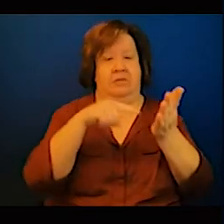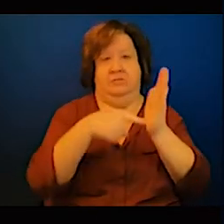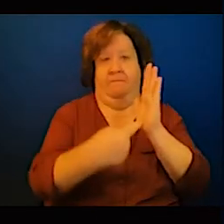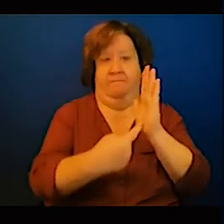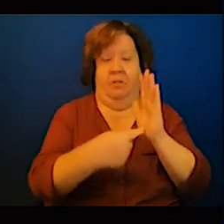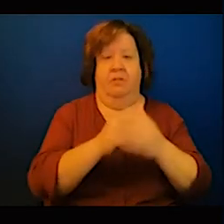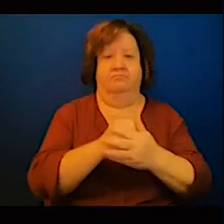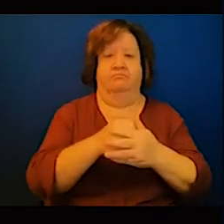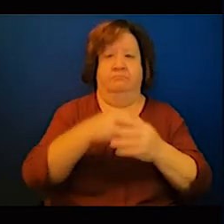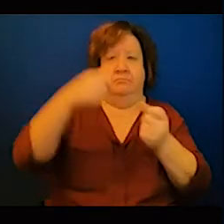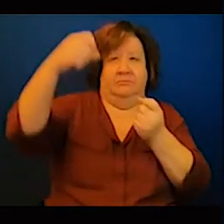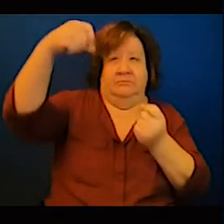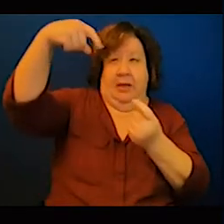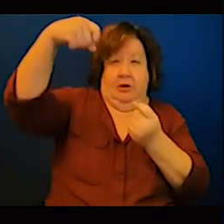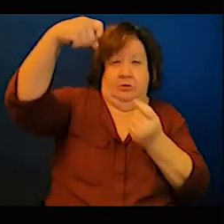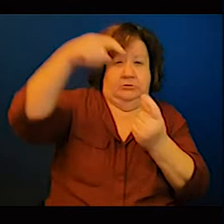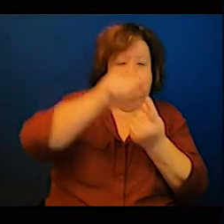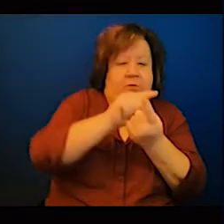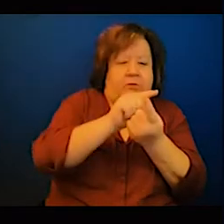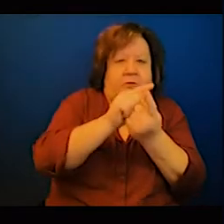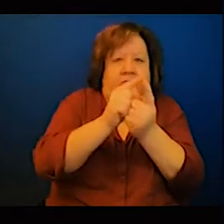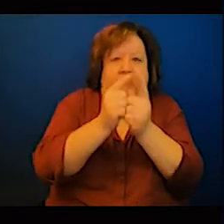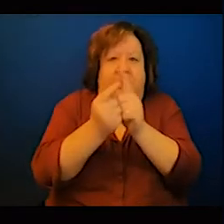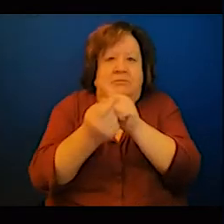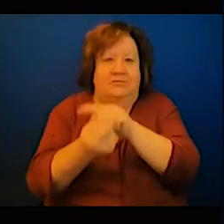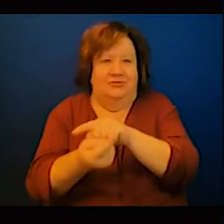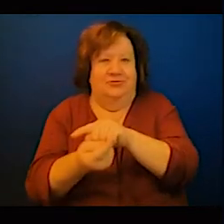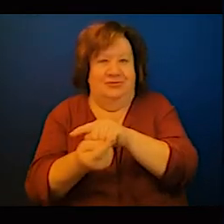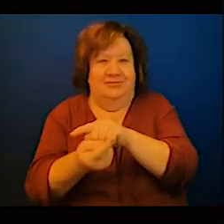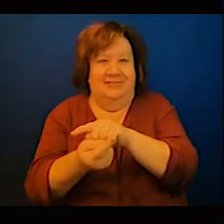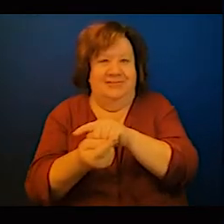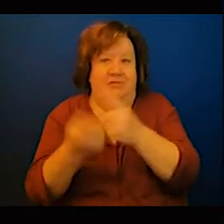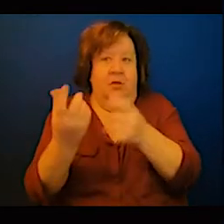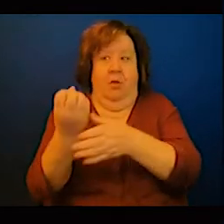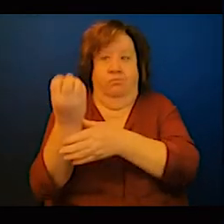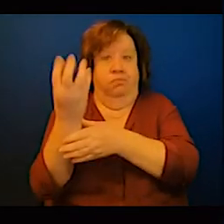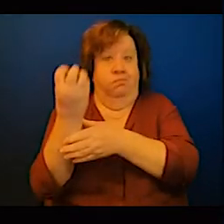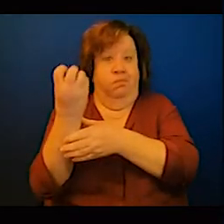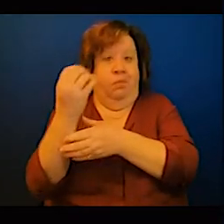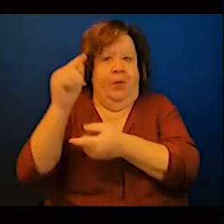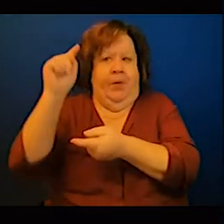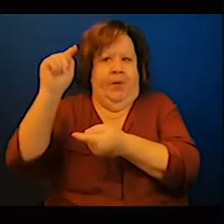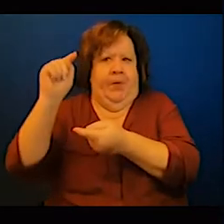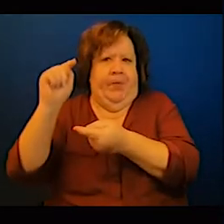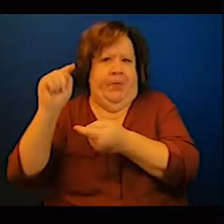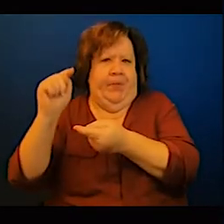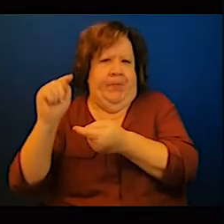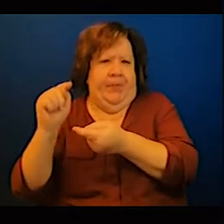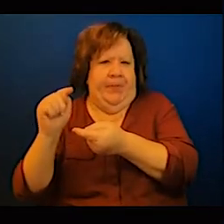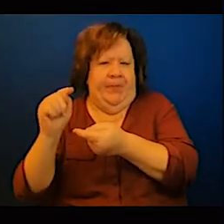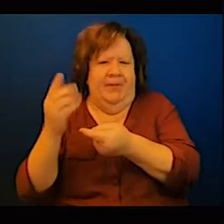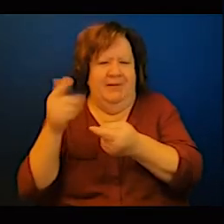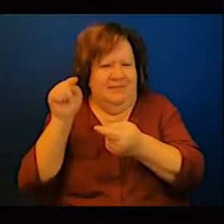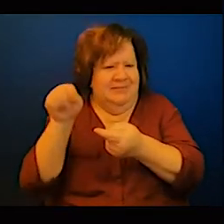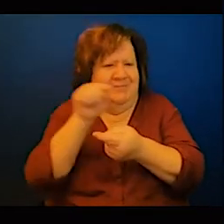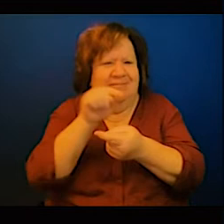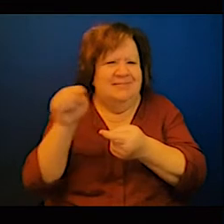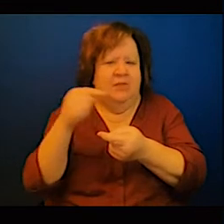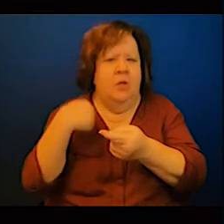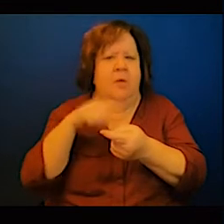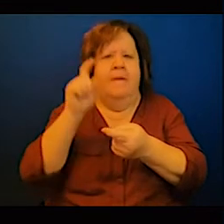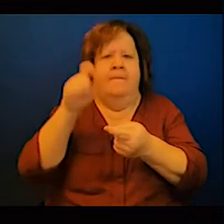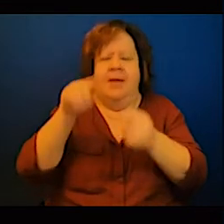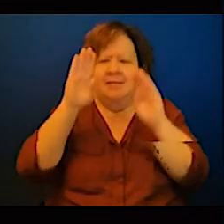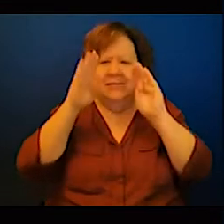on scaling up or boosting the clean energy, renewable energies in their different forms.